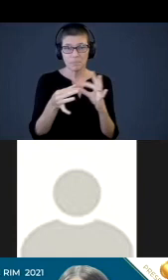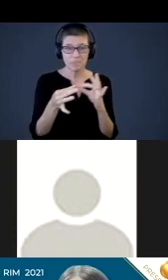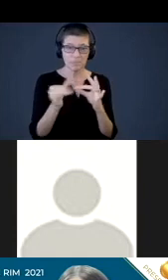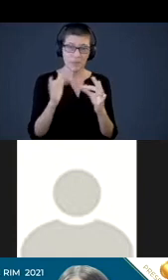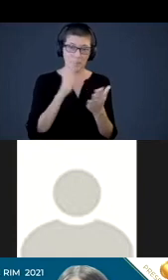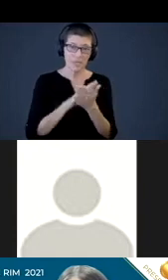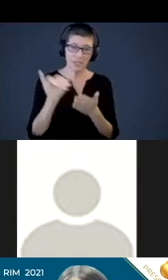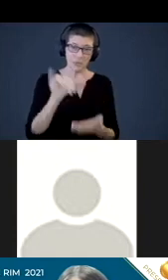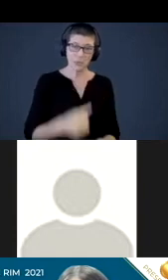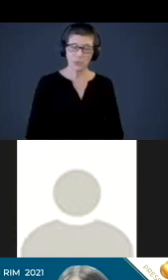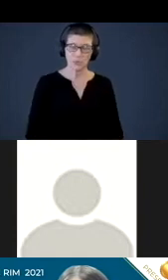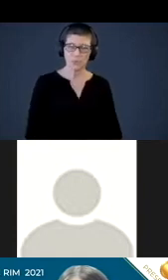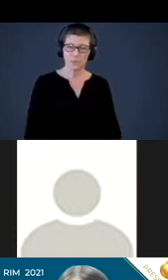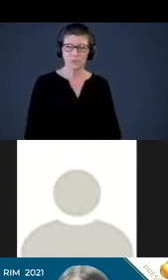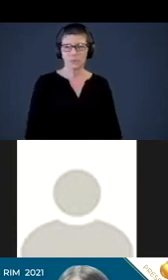too.